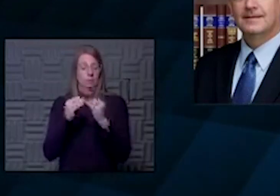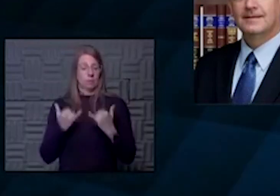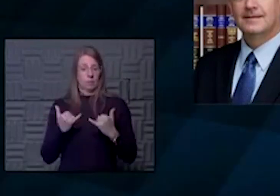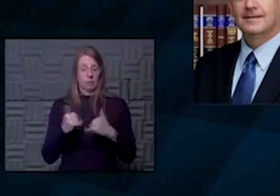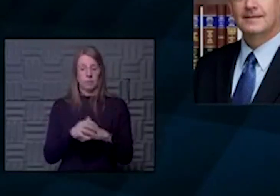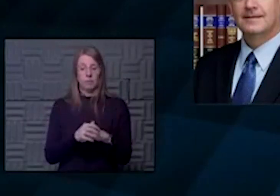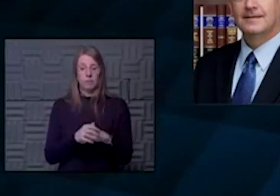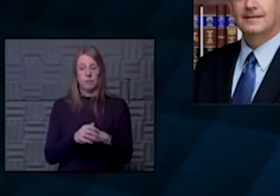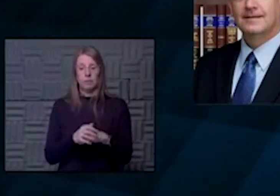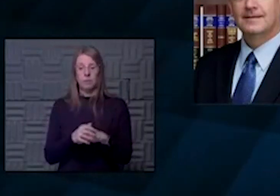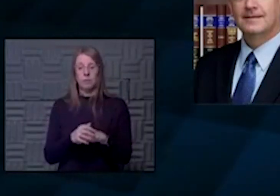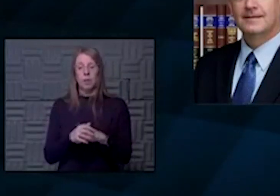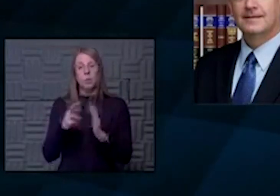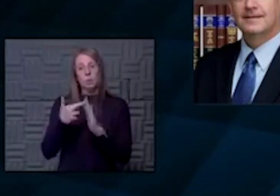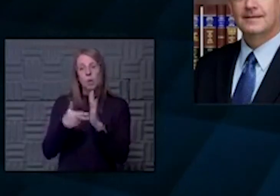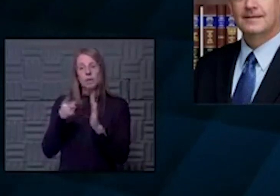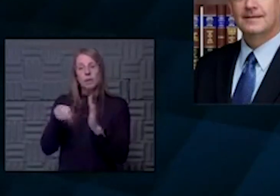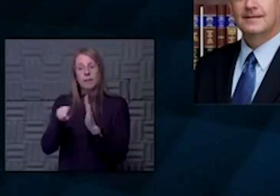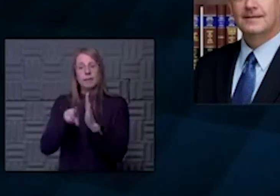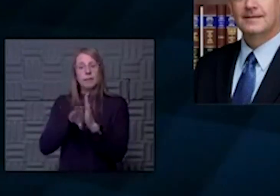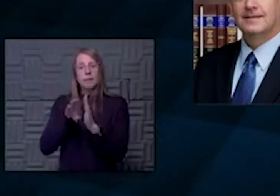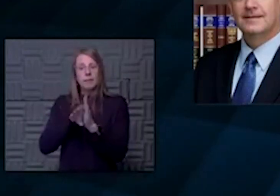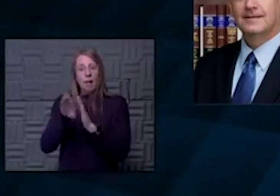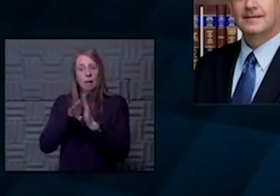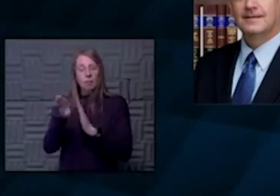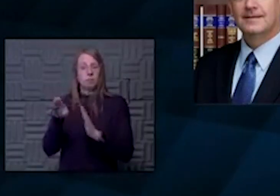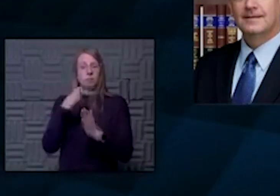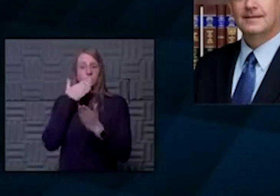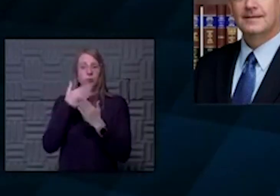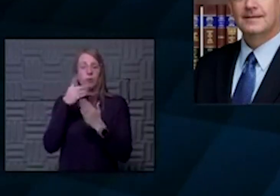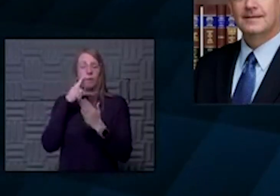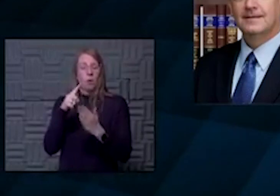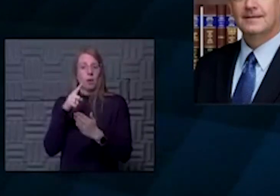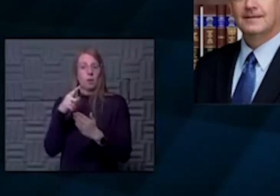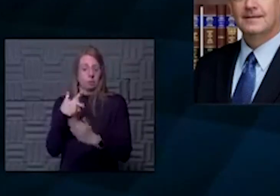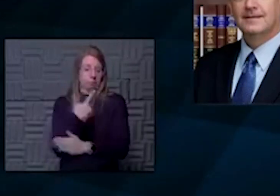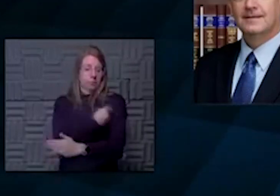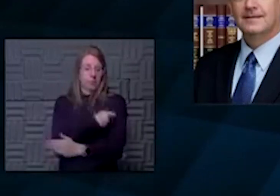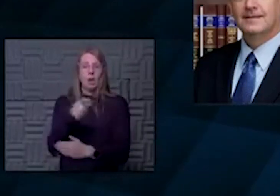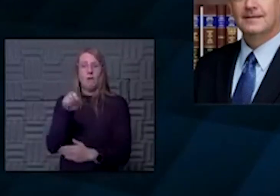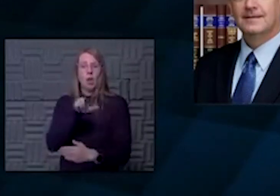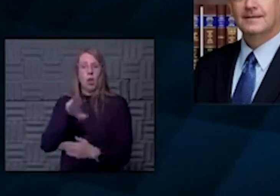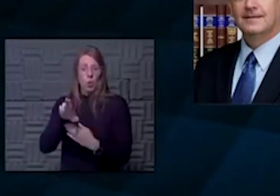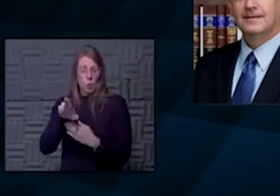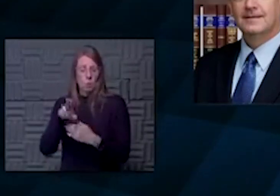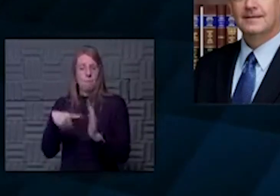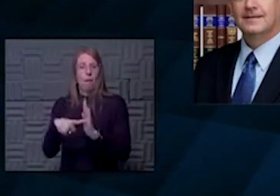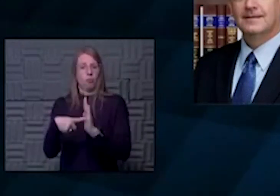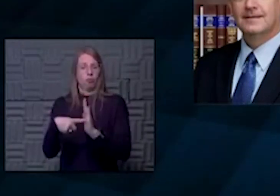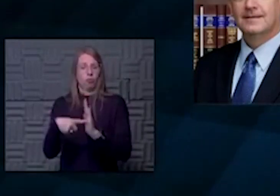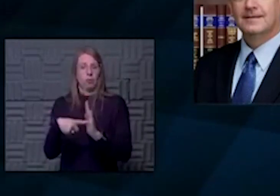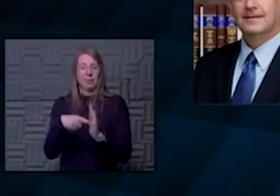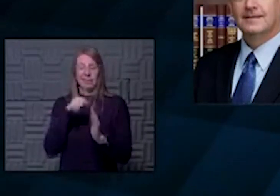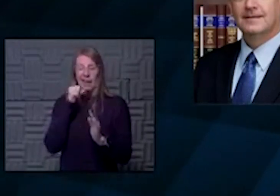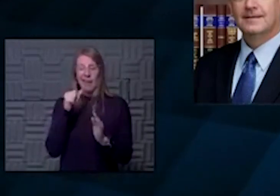developed have been well thought out kind of based on the pandemic influenza model. We didn't quite anticipate necessarily the coronavirus being